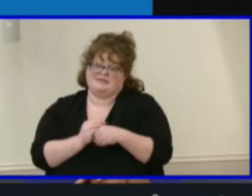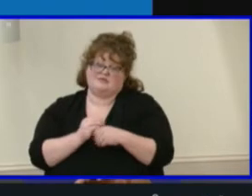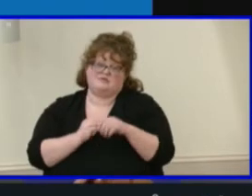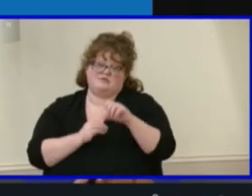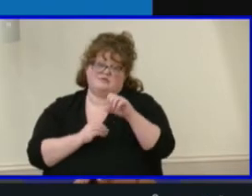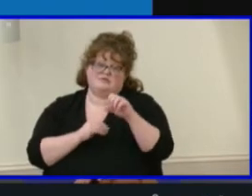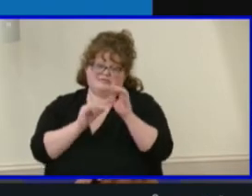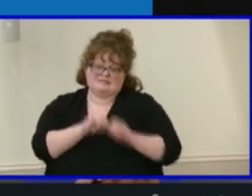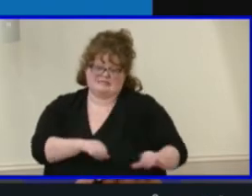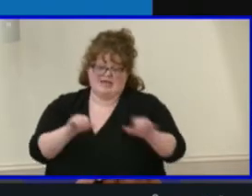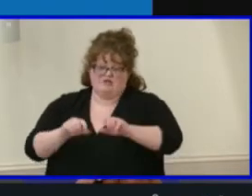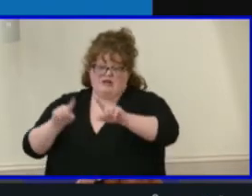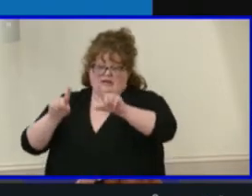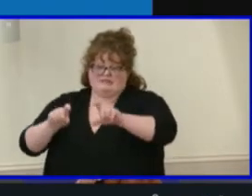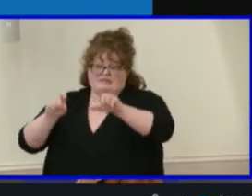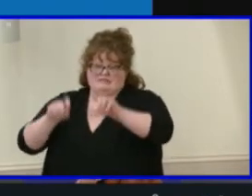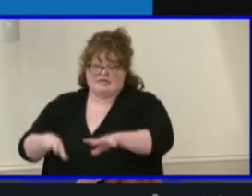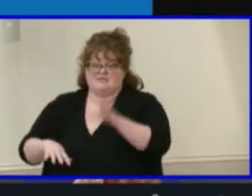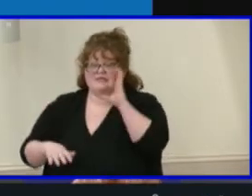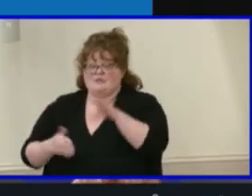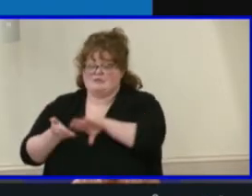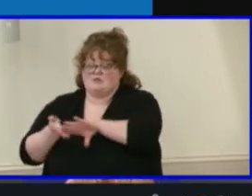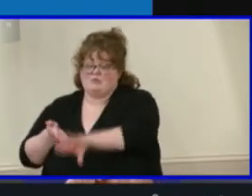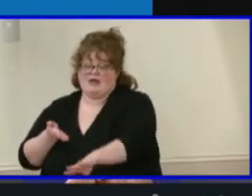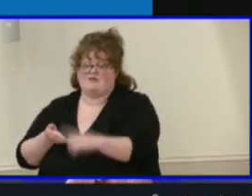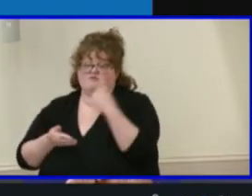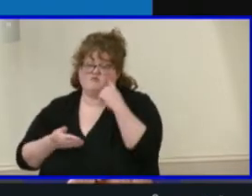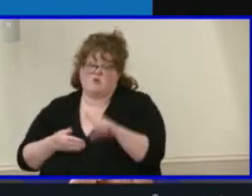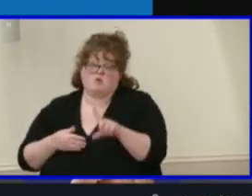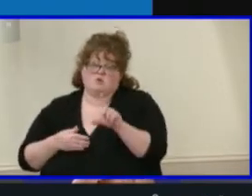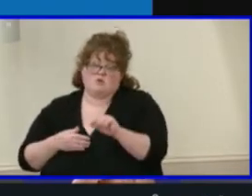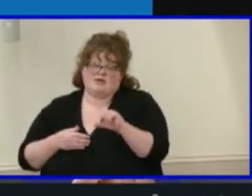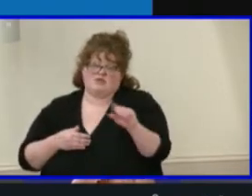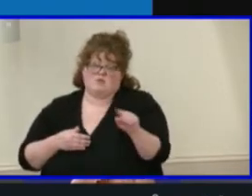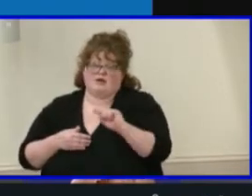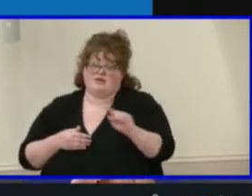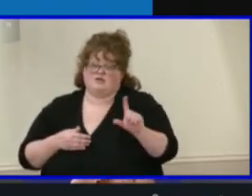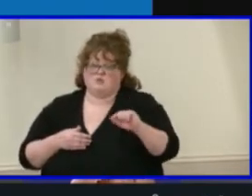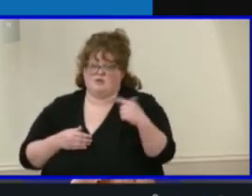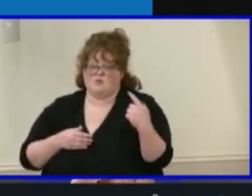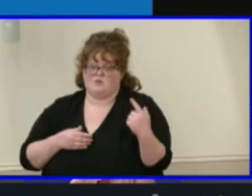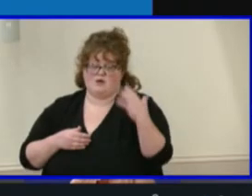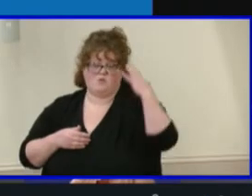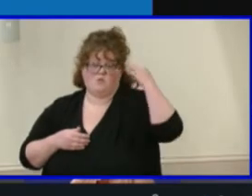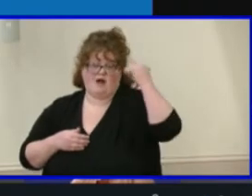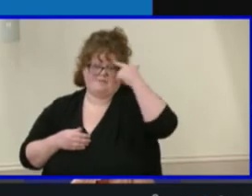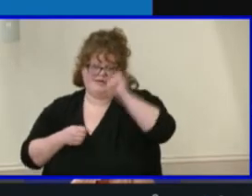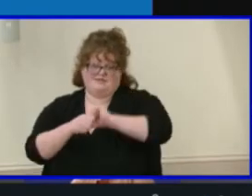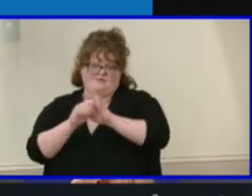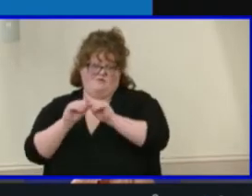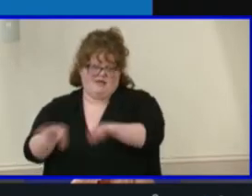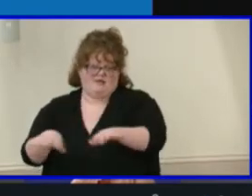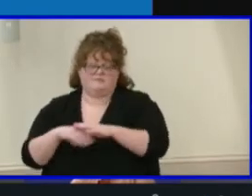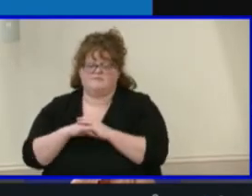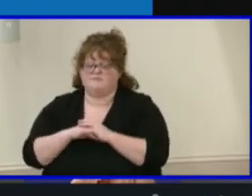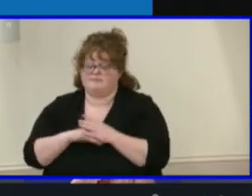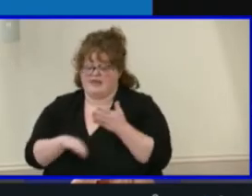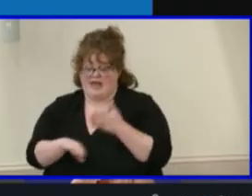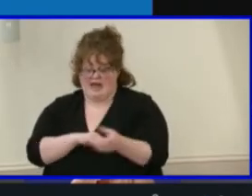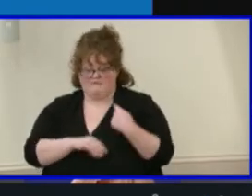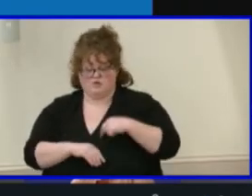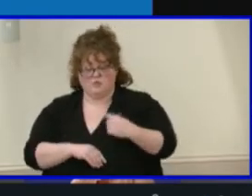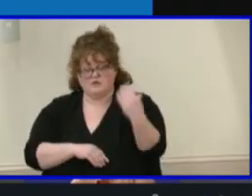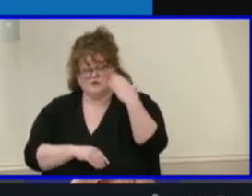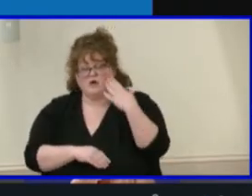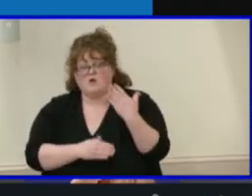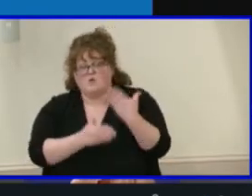2020-21 school year admission process due to COVID. Once we get clarification on point values from